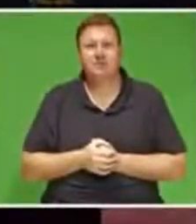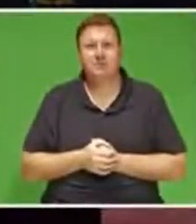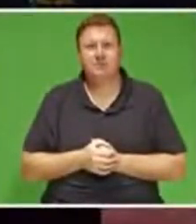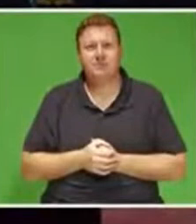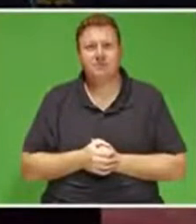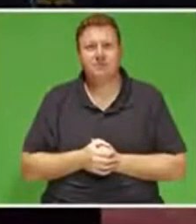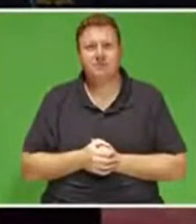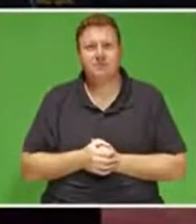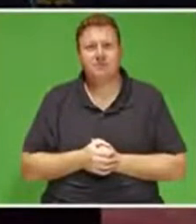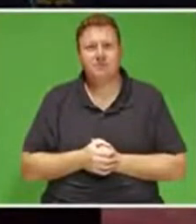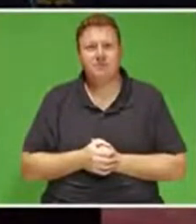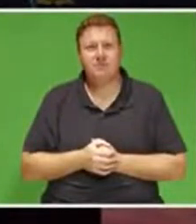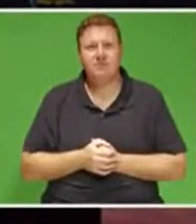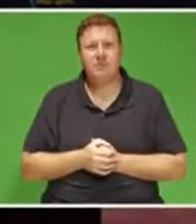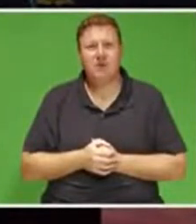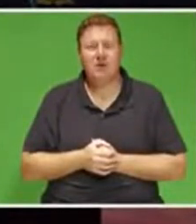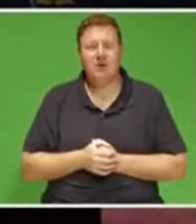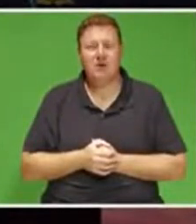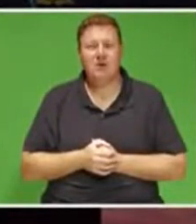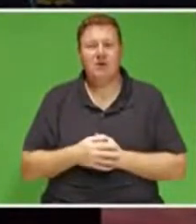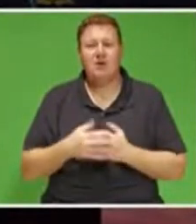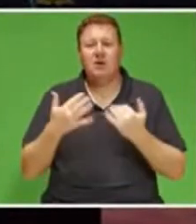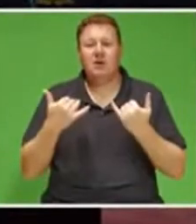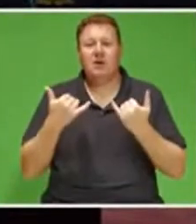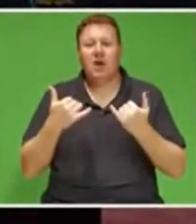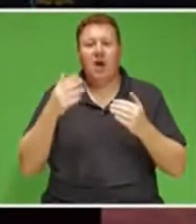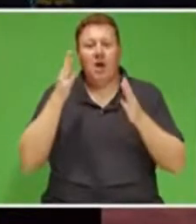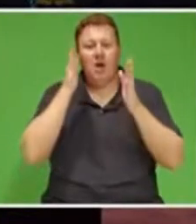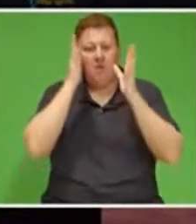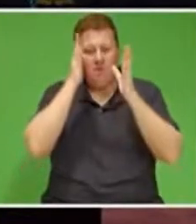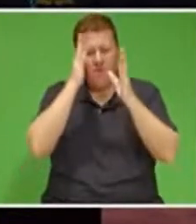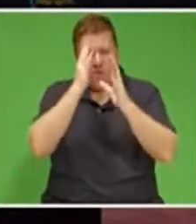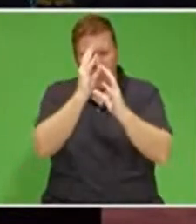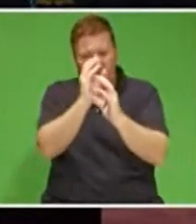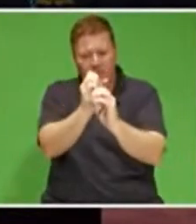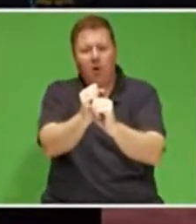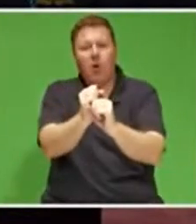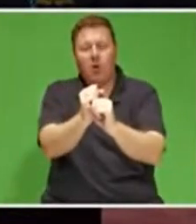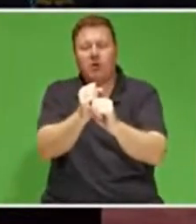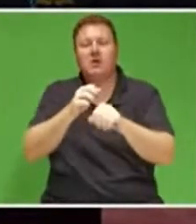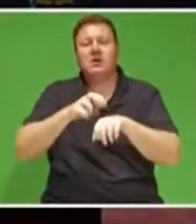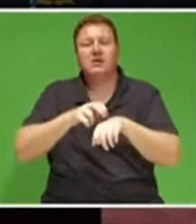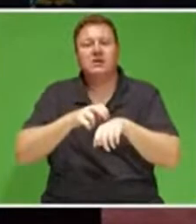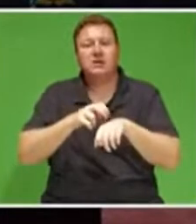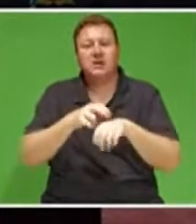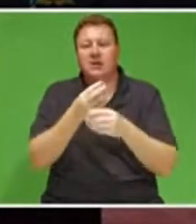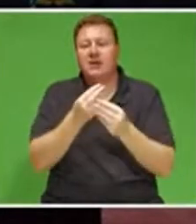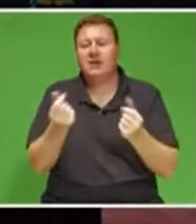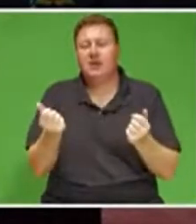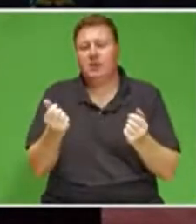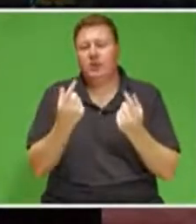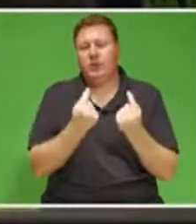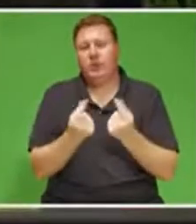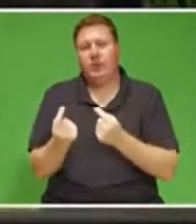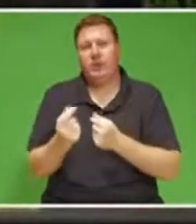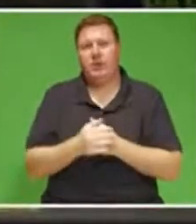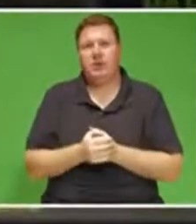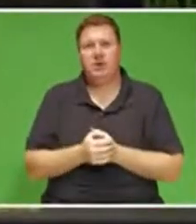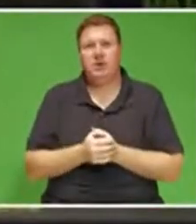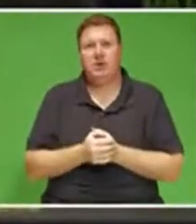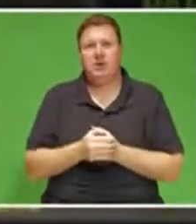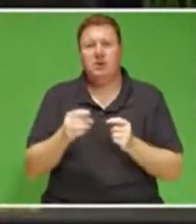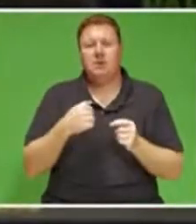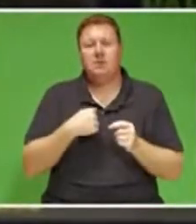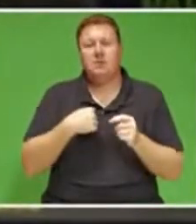Now, focused attention requires us to do a whole number of things. And as I said